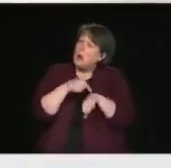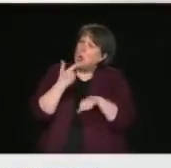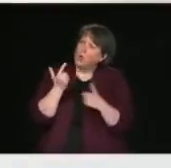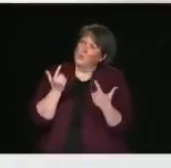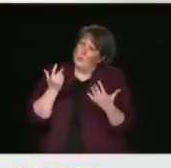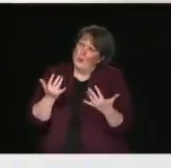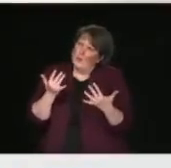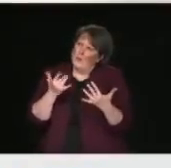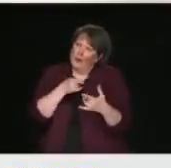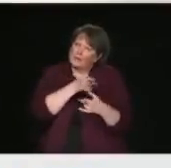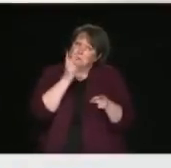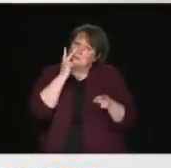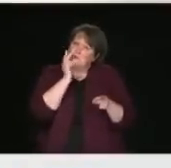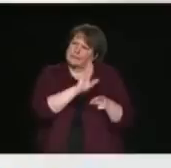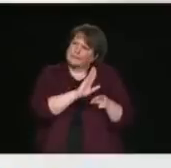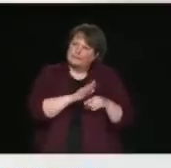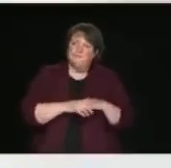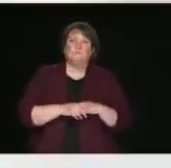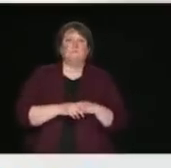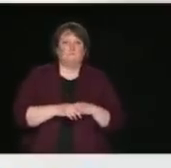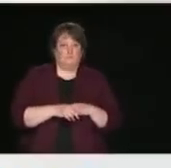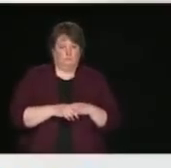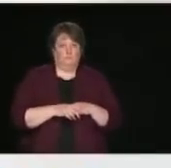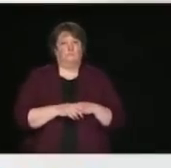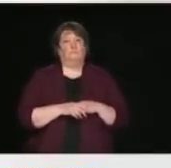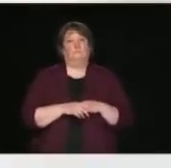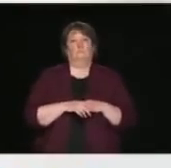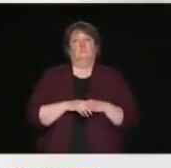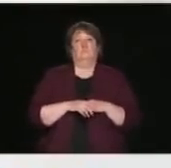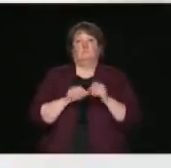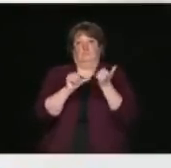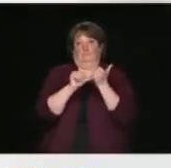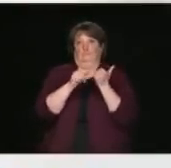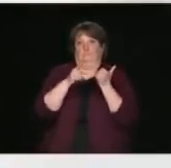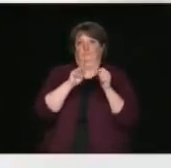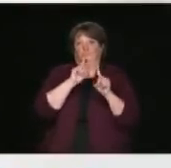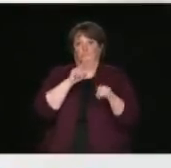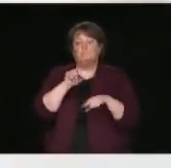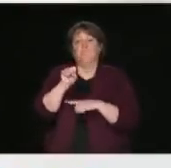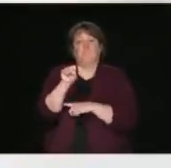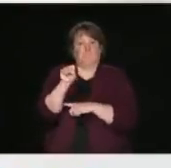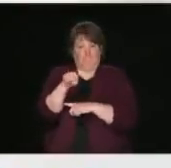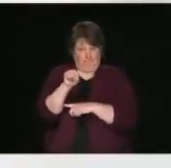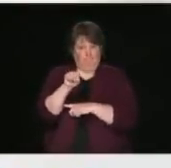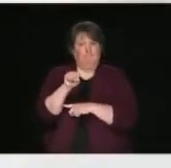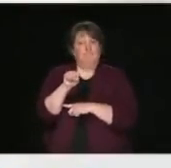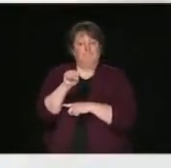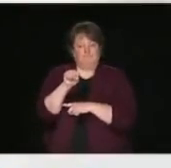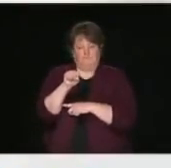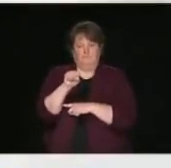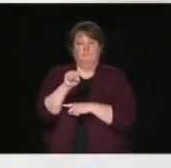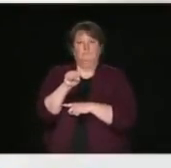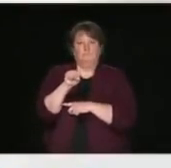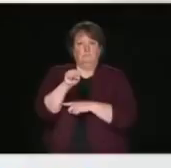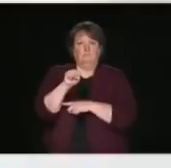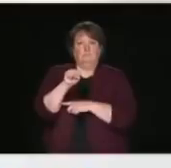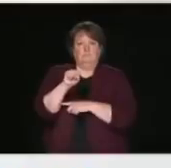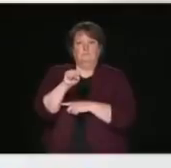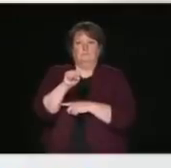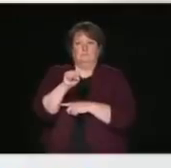Yes, I can confirm that Canada's position is